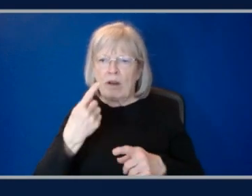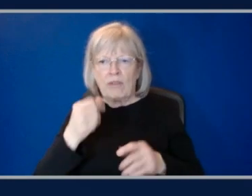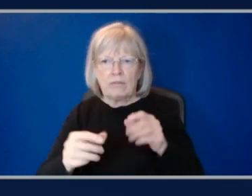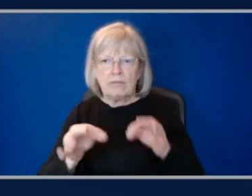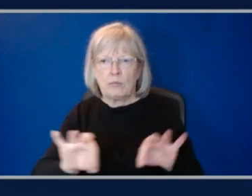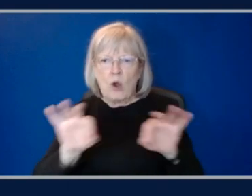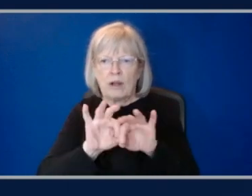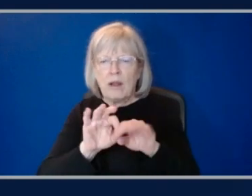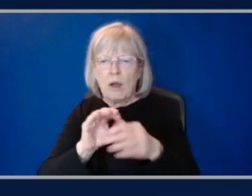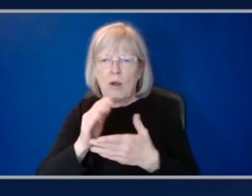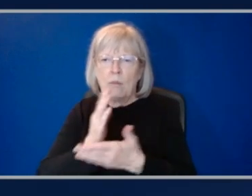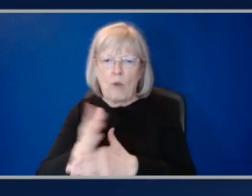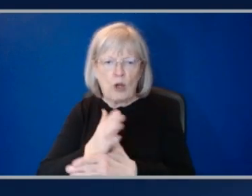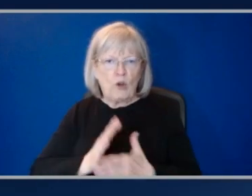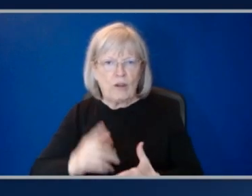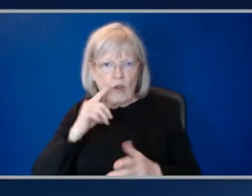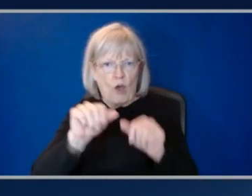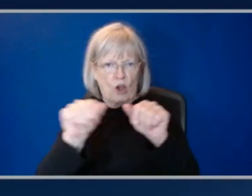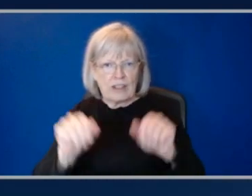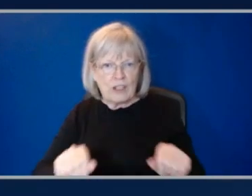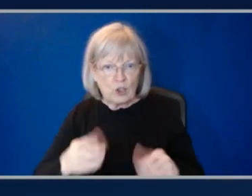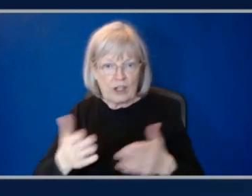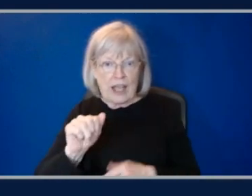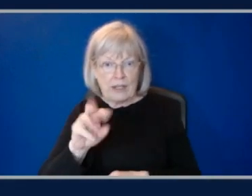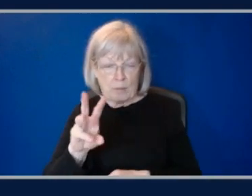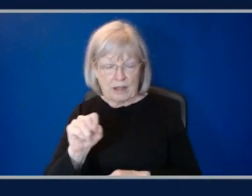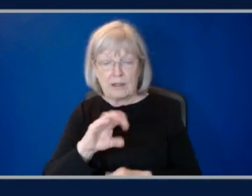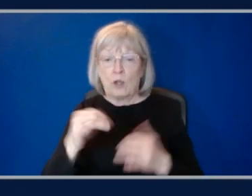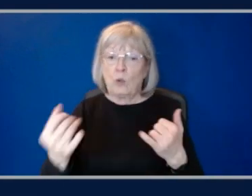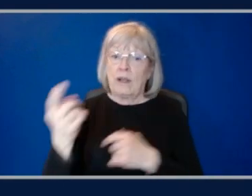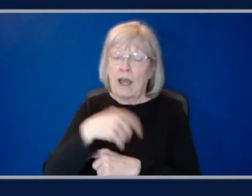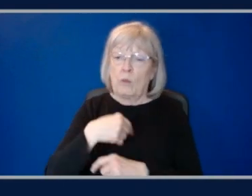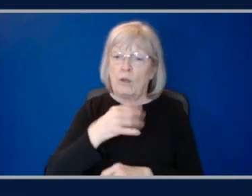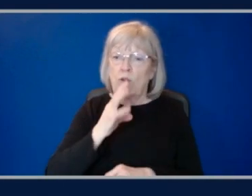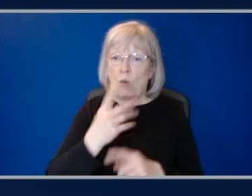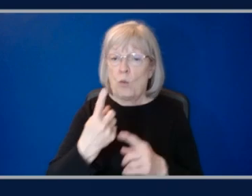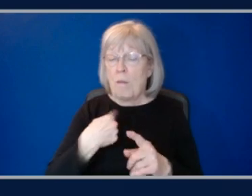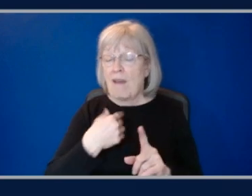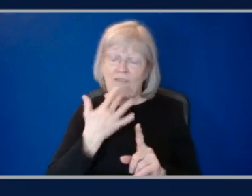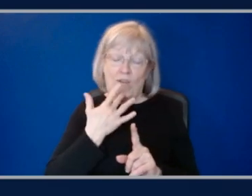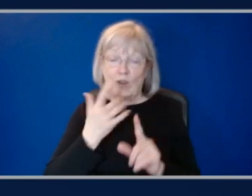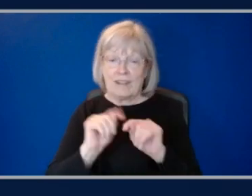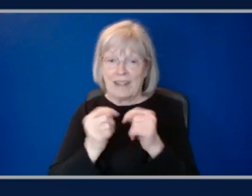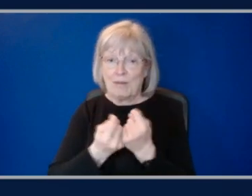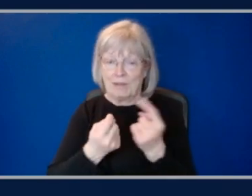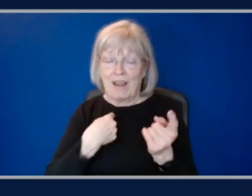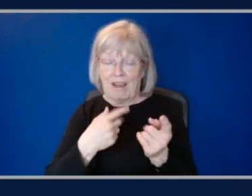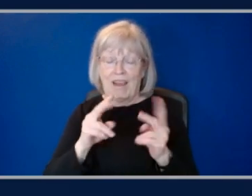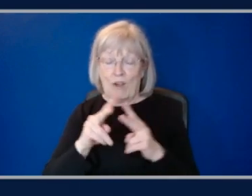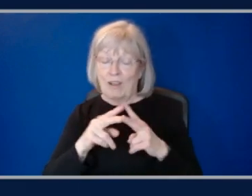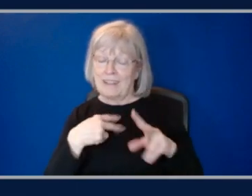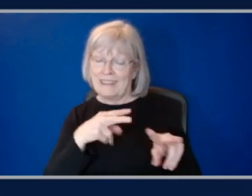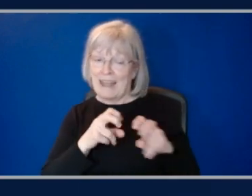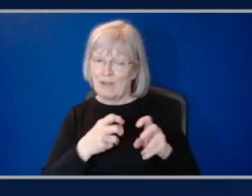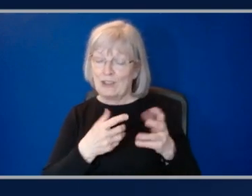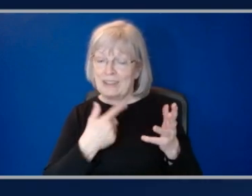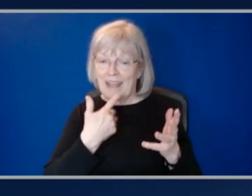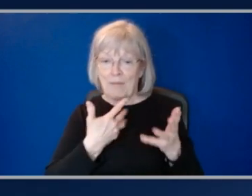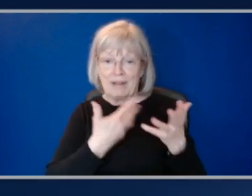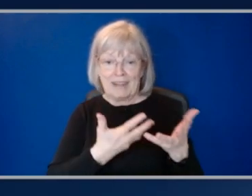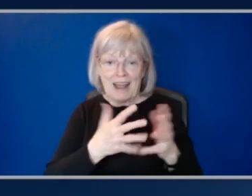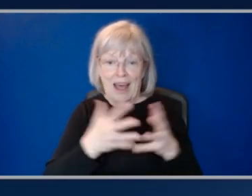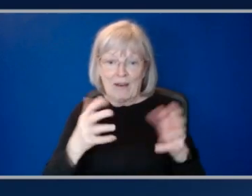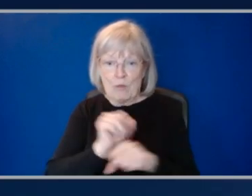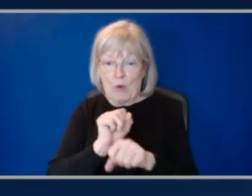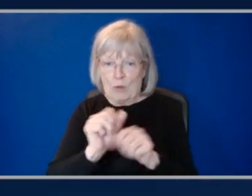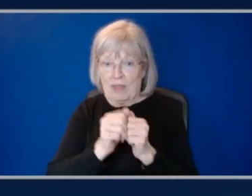architect here at AWS, and today we're going to be talking to one of my favorite teams that I have very selfishly done a ton of work with over the last couple of